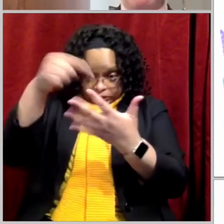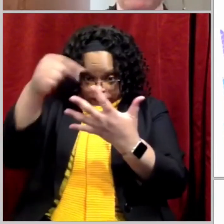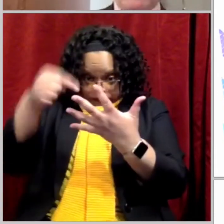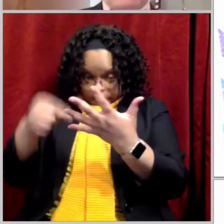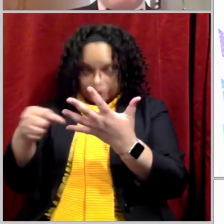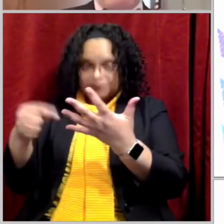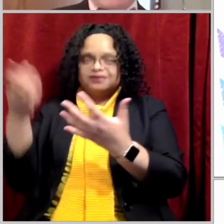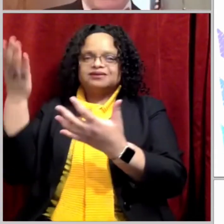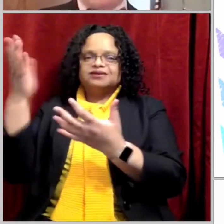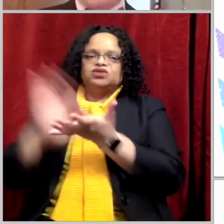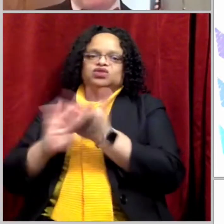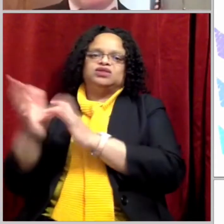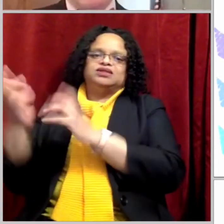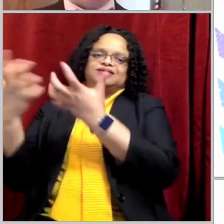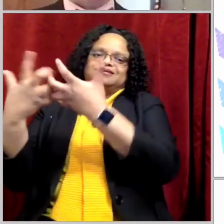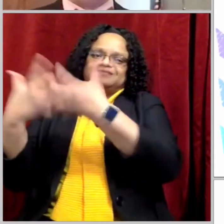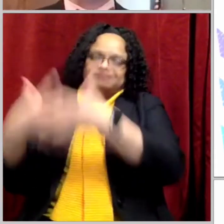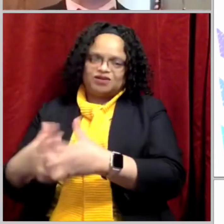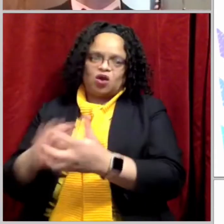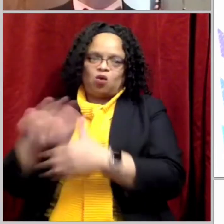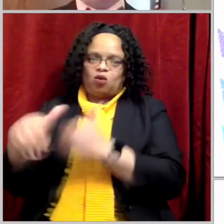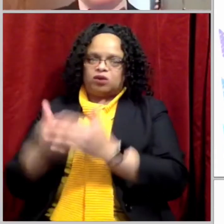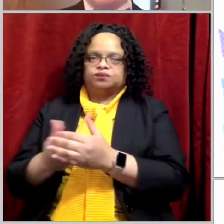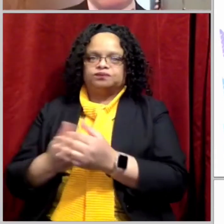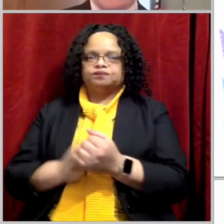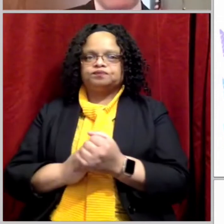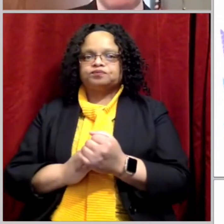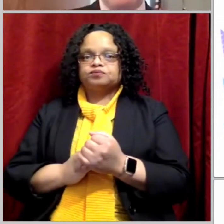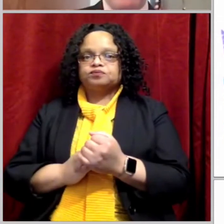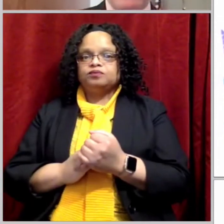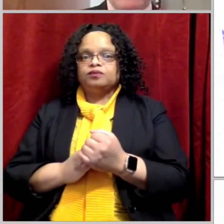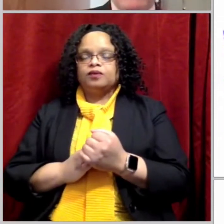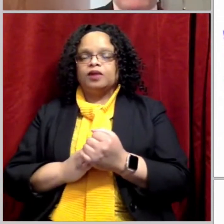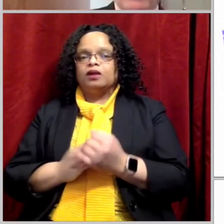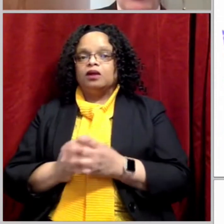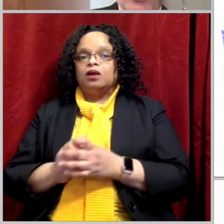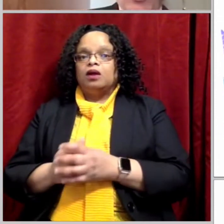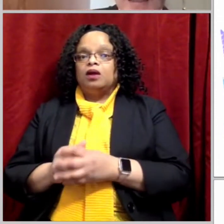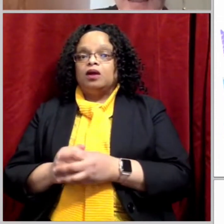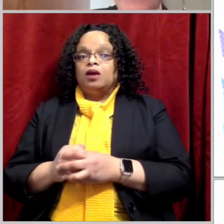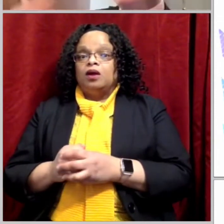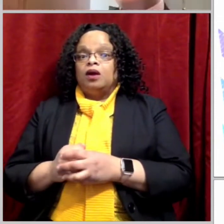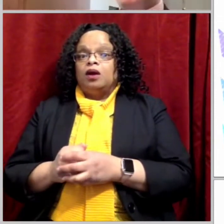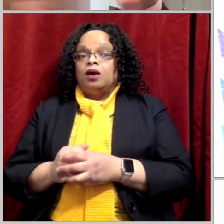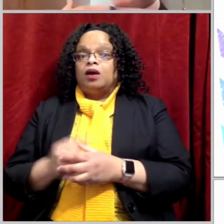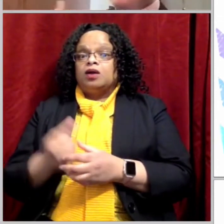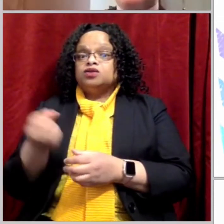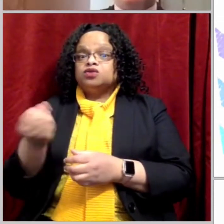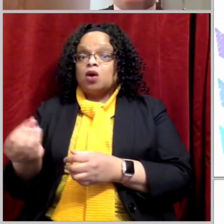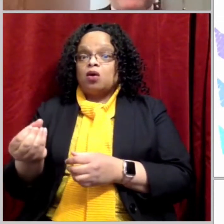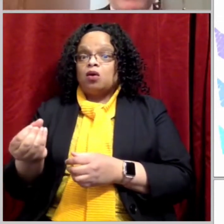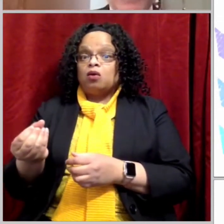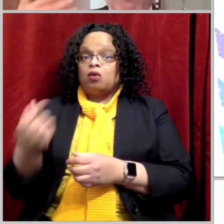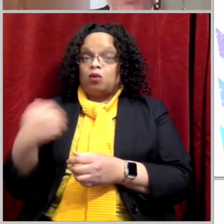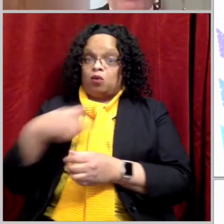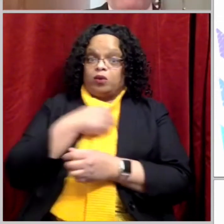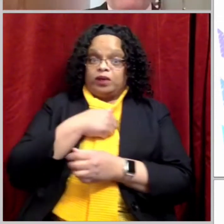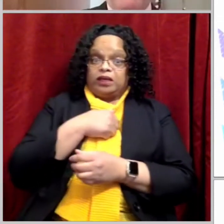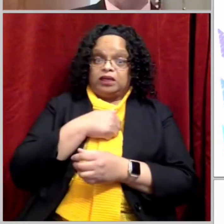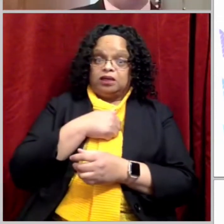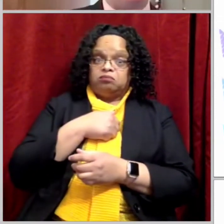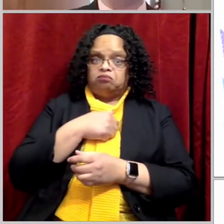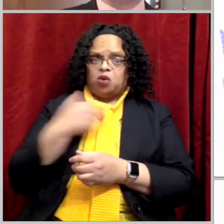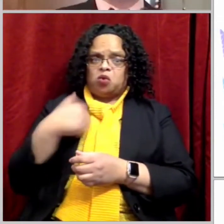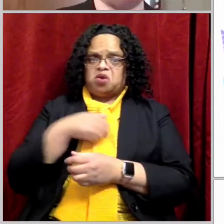we would be judged by God's mercy. How awesome is that? So are any of us above